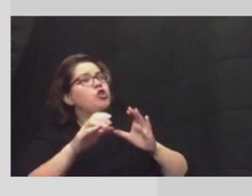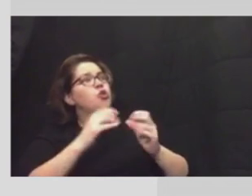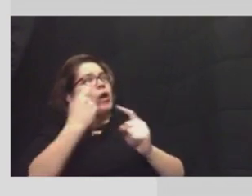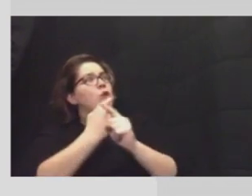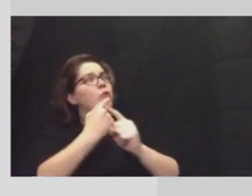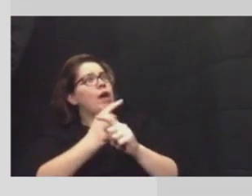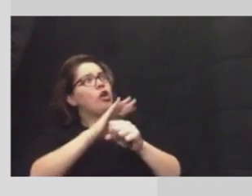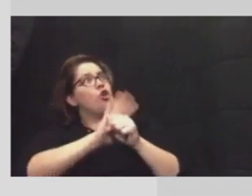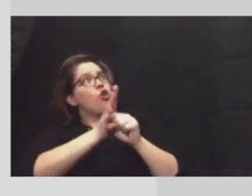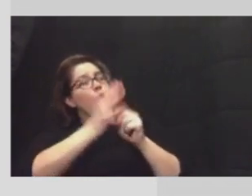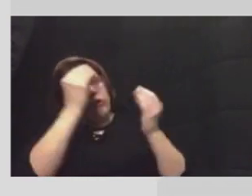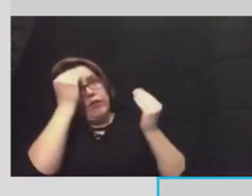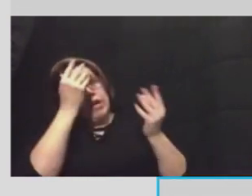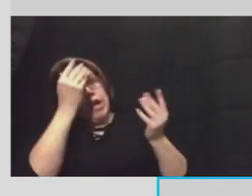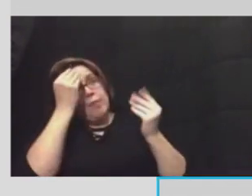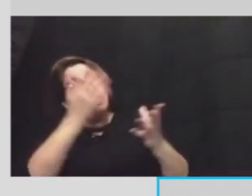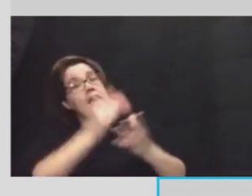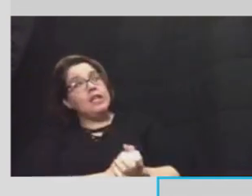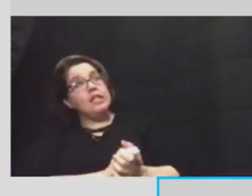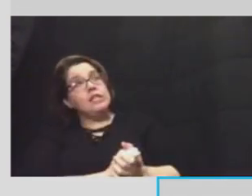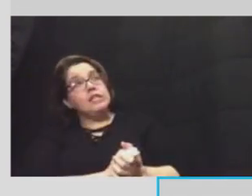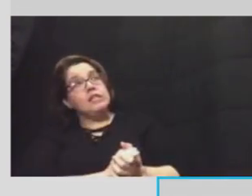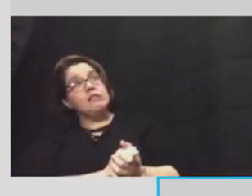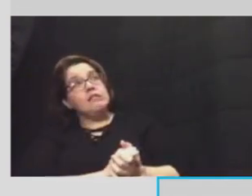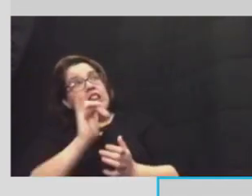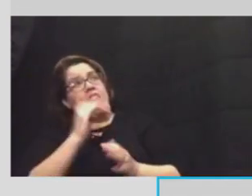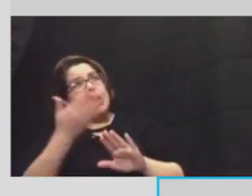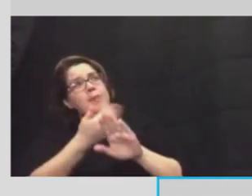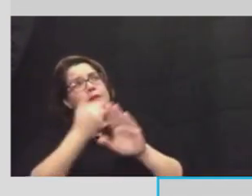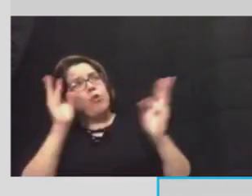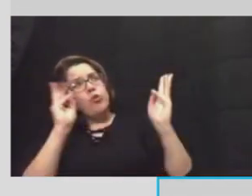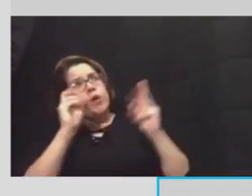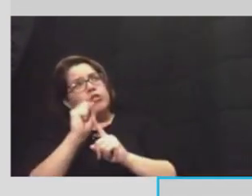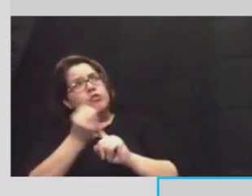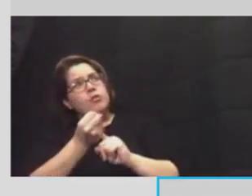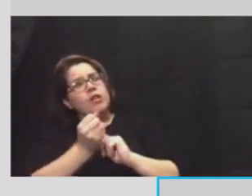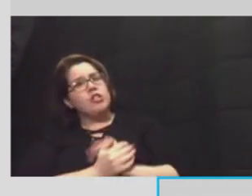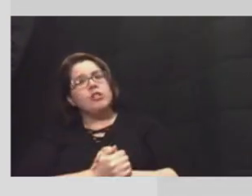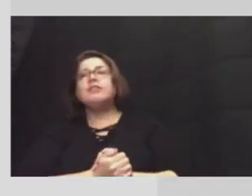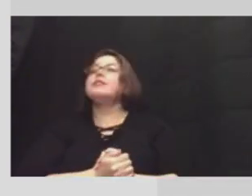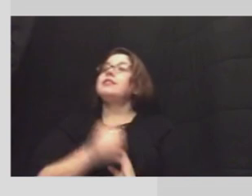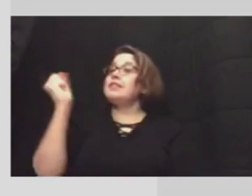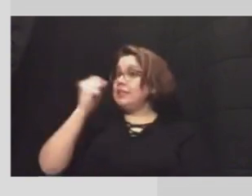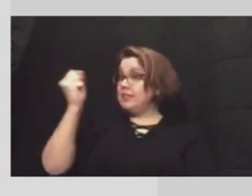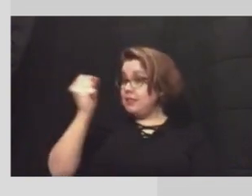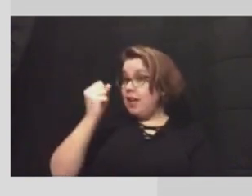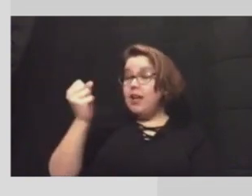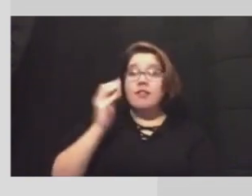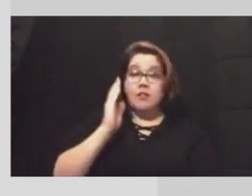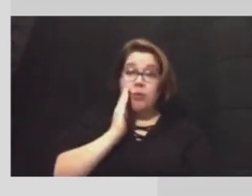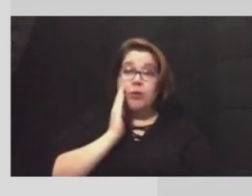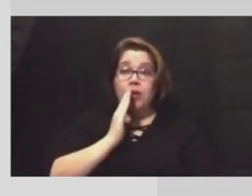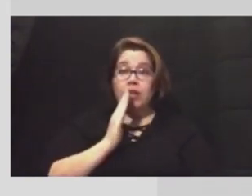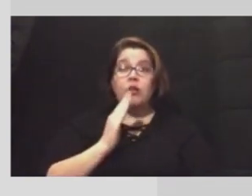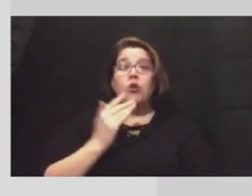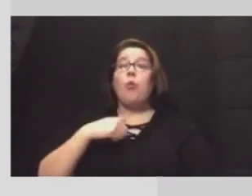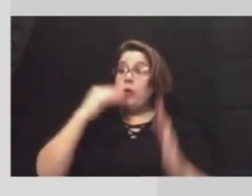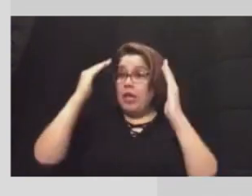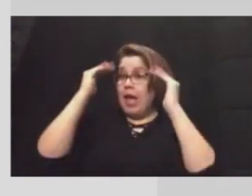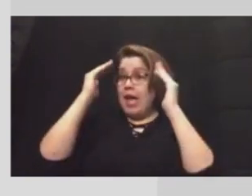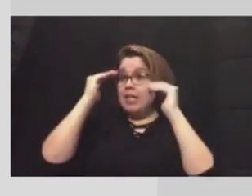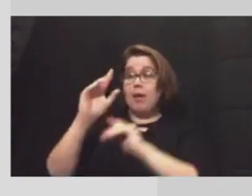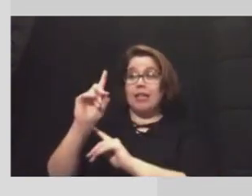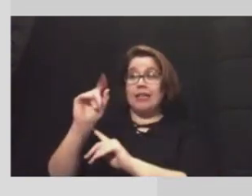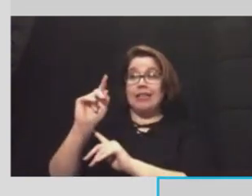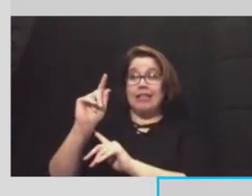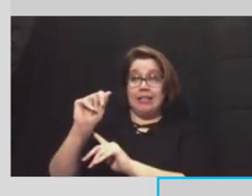data updates as you were before the weather incident yes we will um and we anticipate the data to